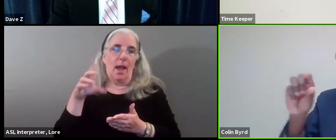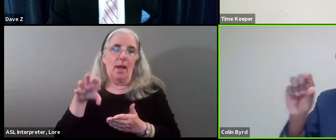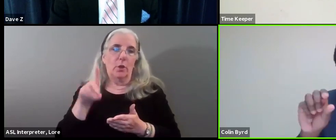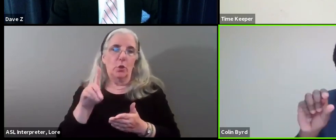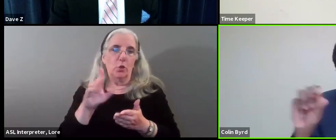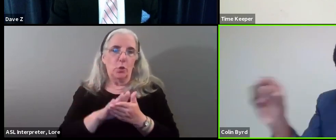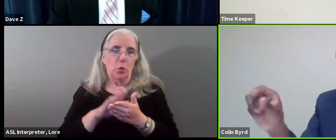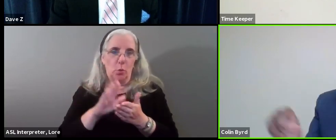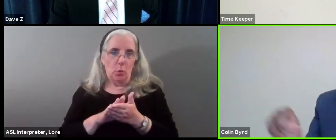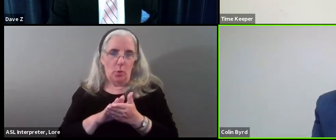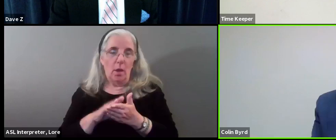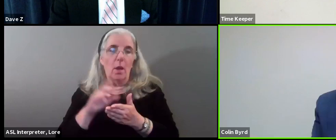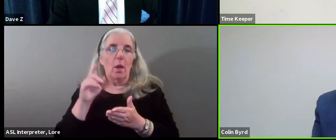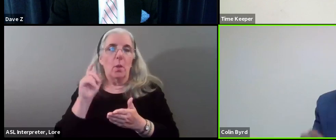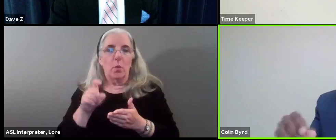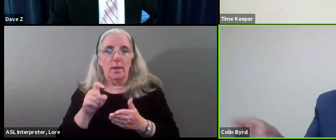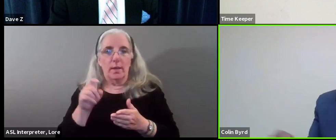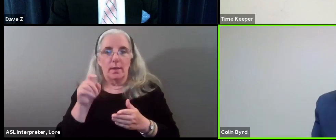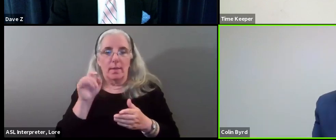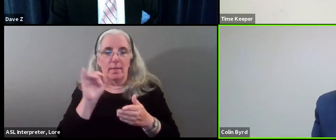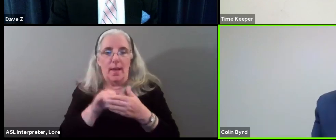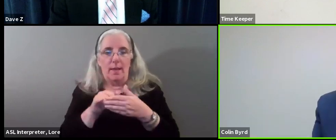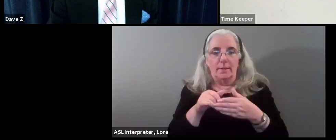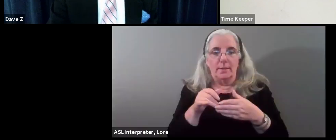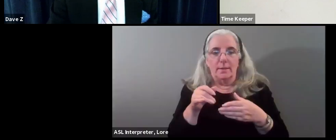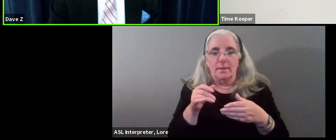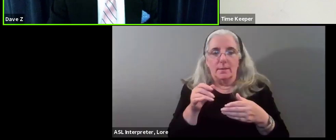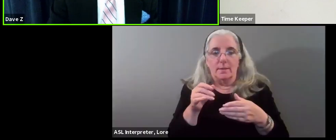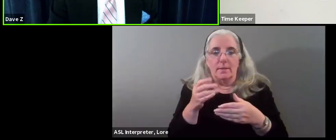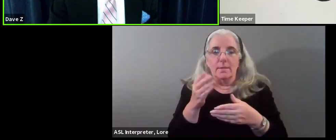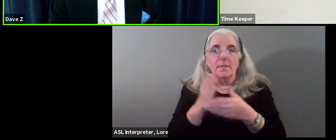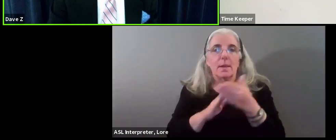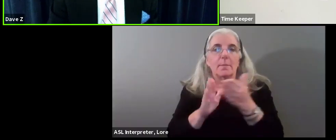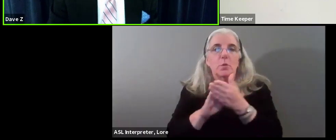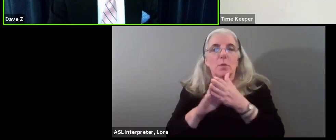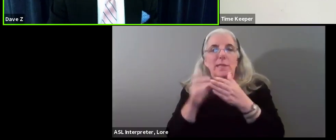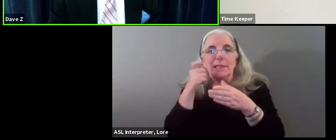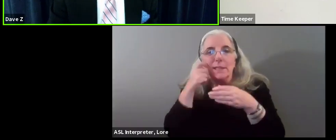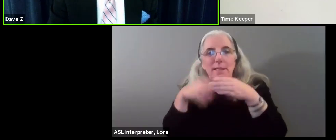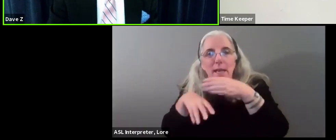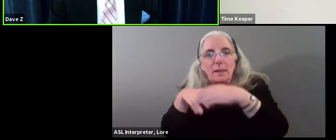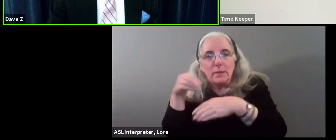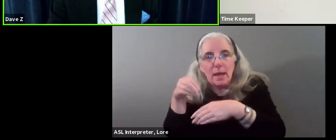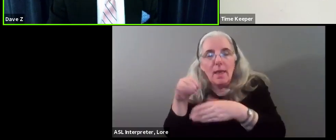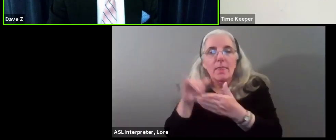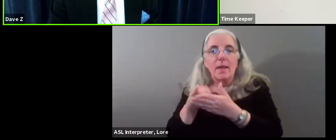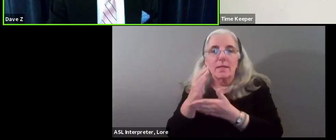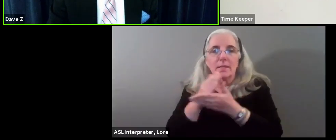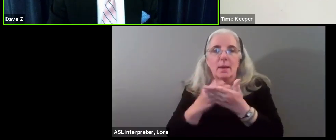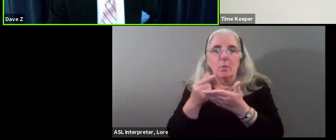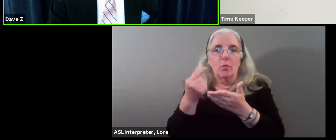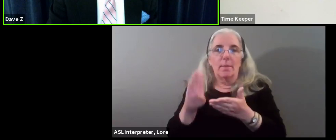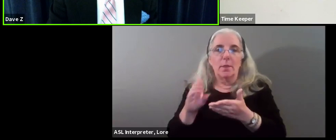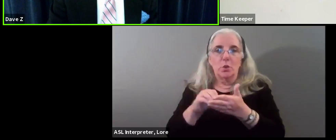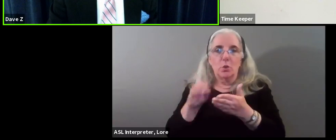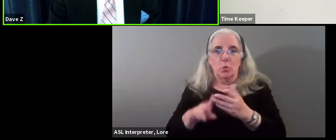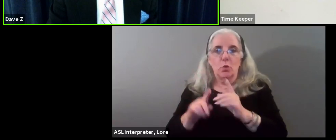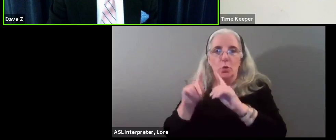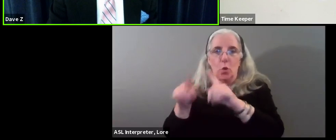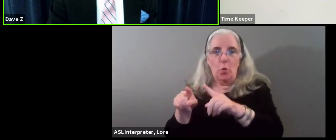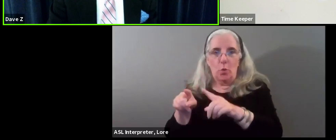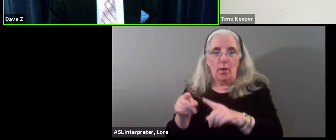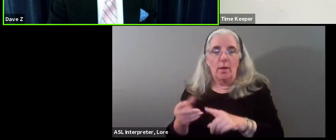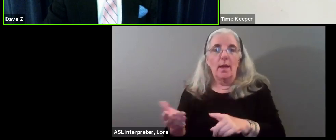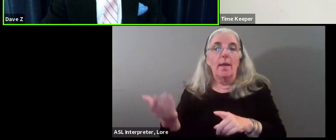a school just outside of Greenbelt that a lot of Greenbelt just go to. Thank you very much, Mr. Bird. Let's go now to Mr. Orleans.